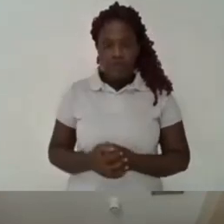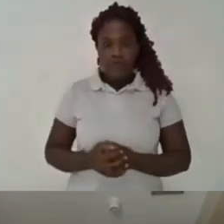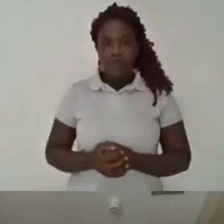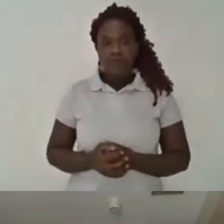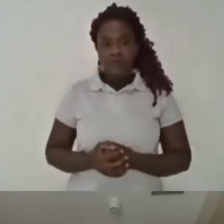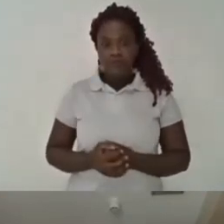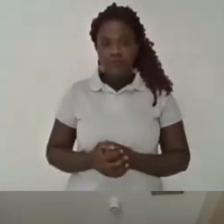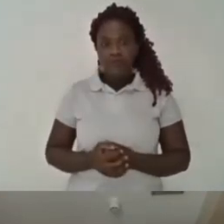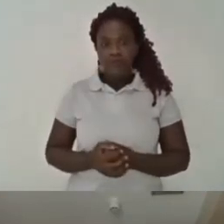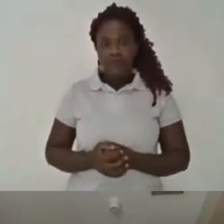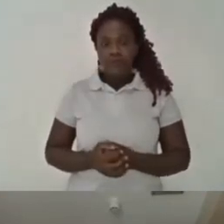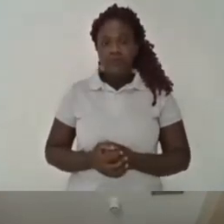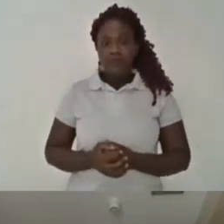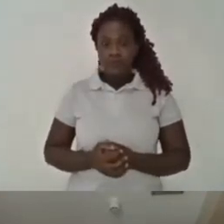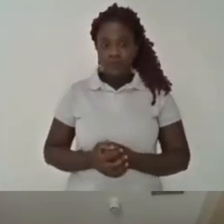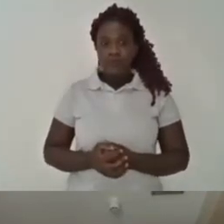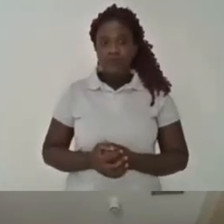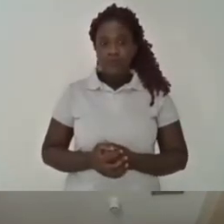everything else